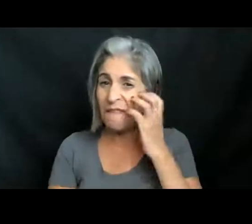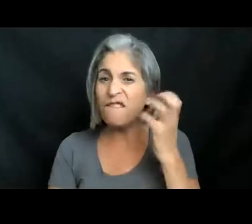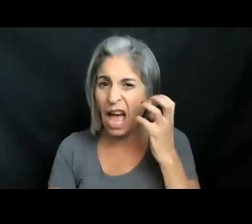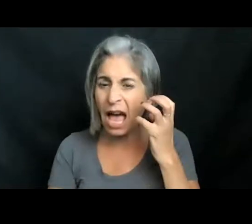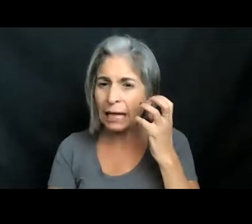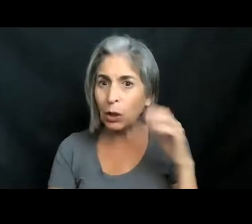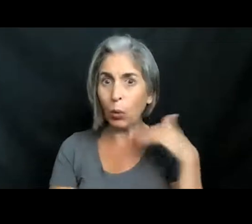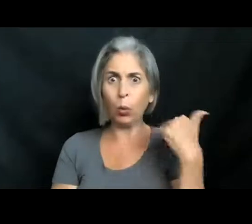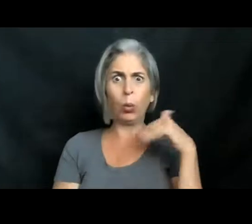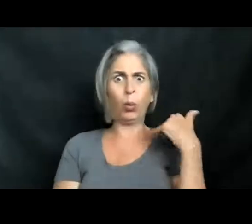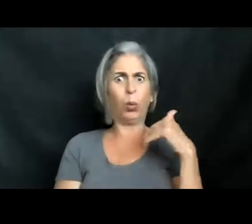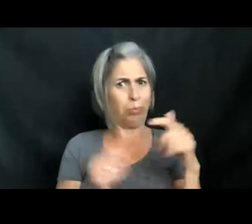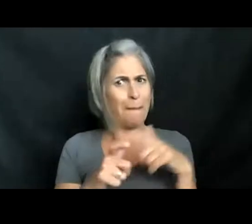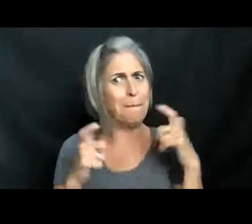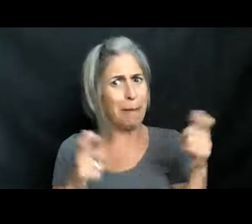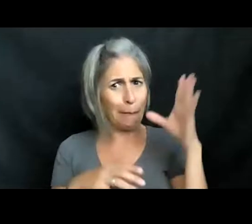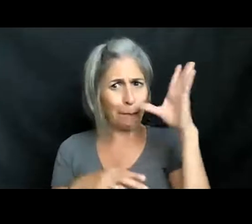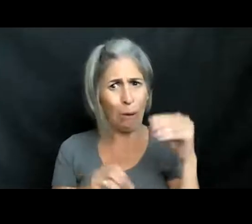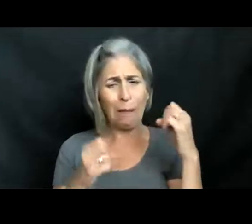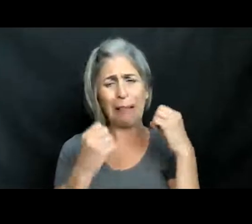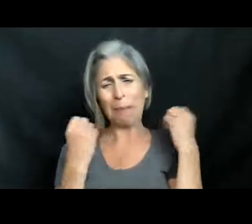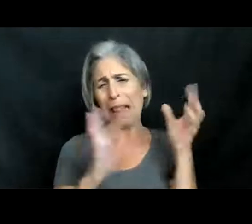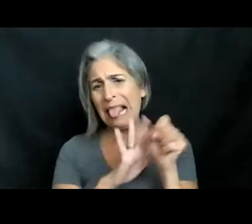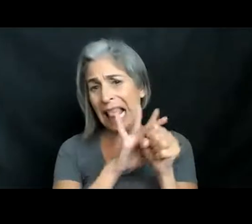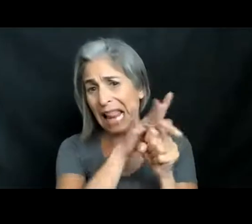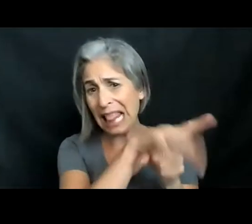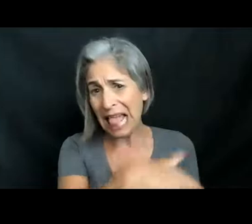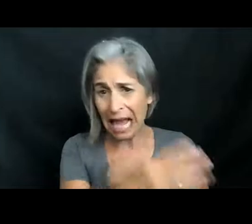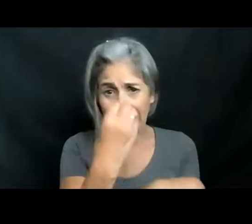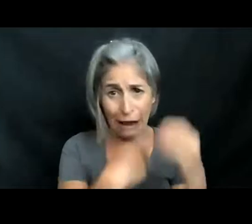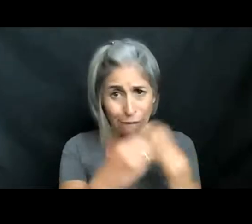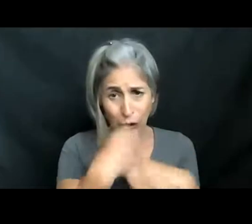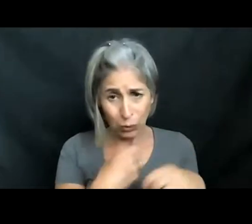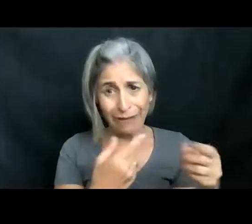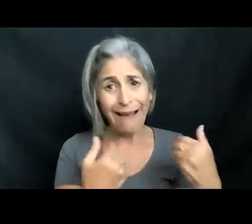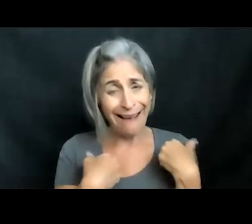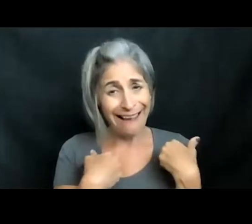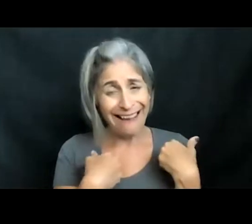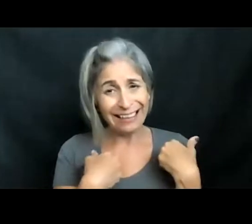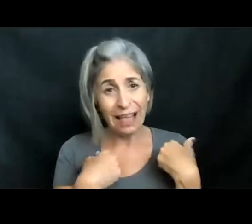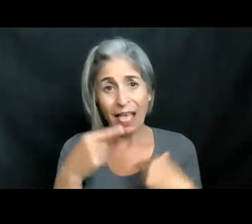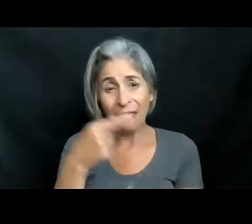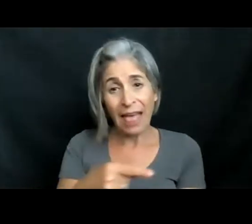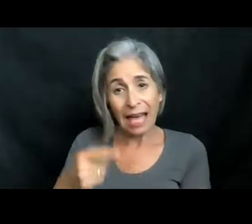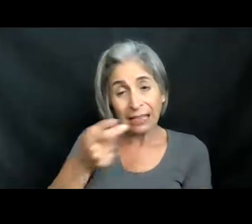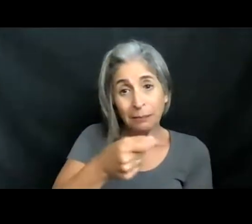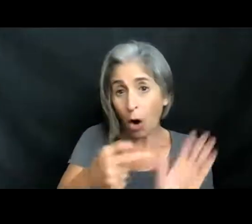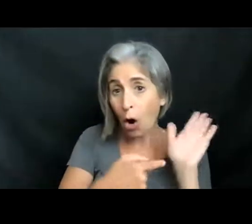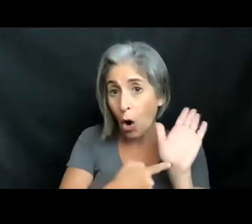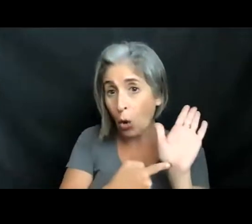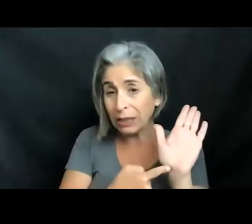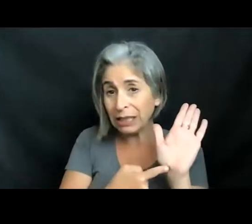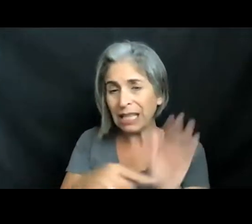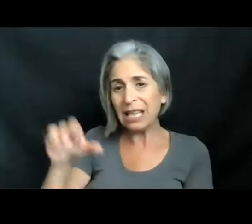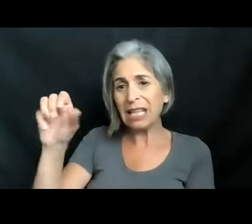Yeah, this was a big boy. He had plenty of food. Okay. So this little pouch right here that I'm holding is actually his stomach.